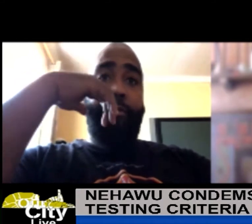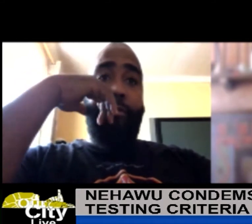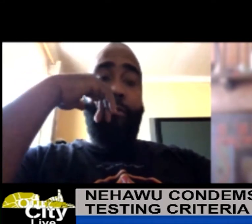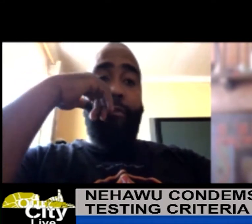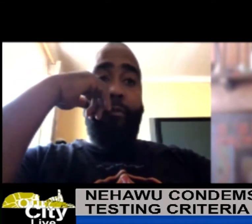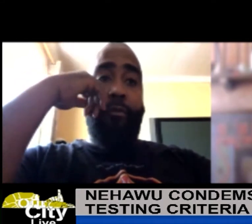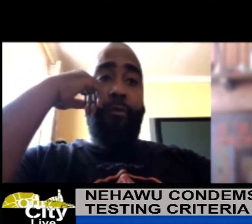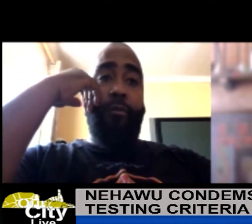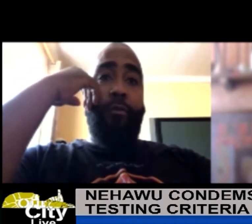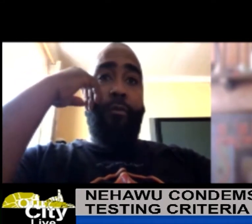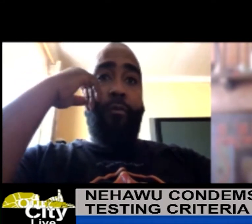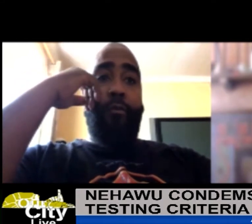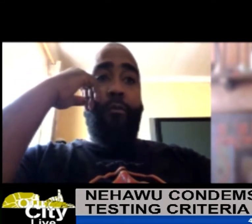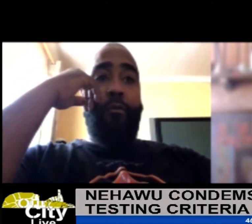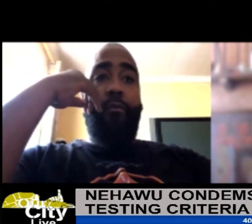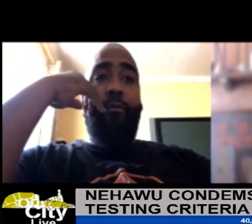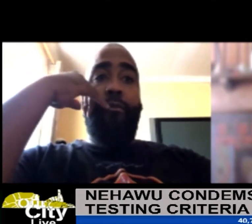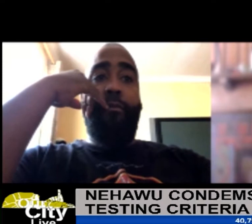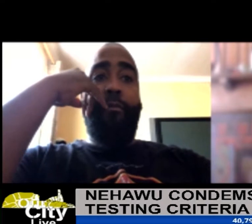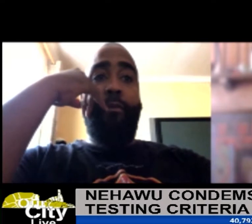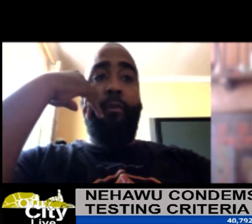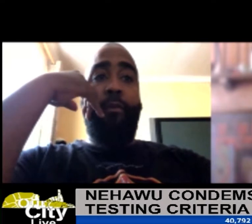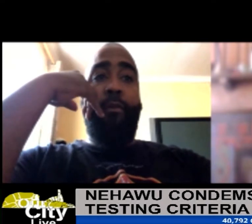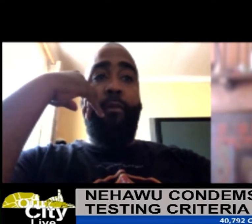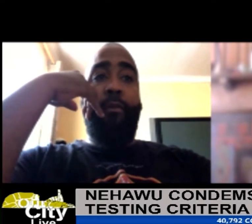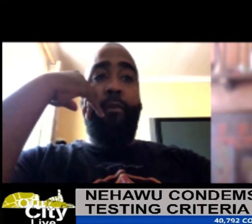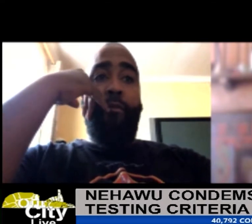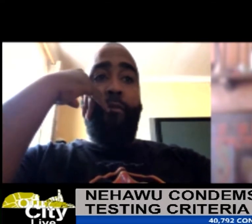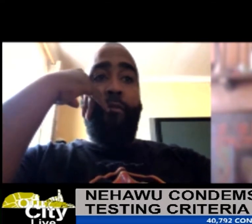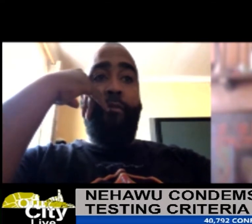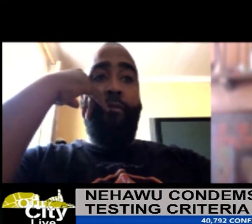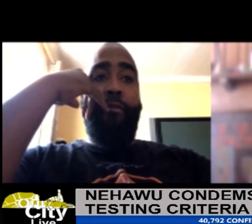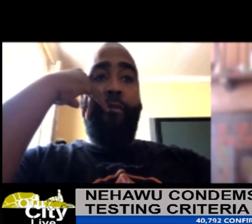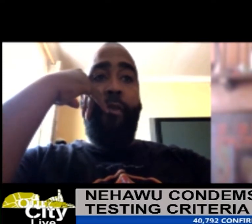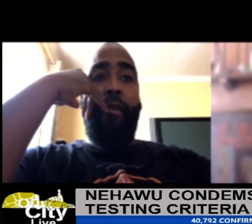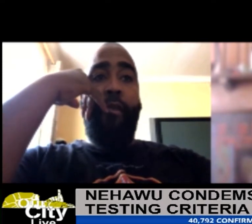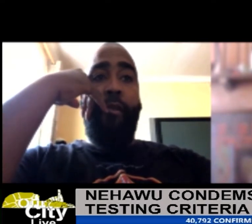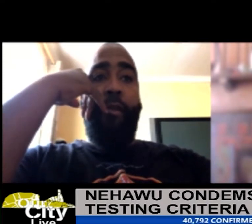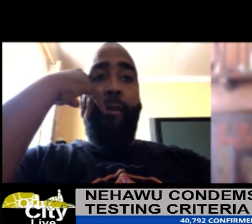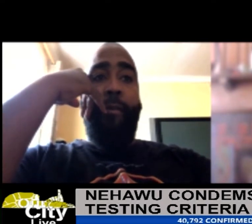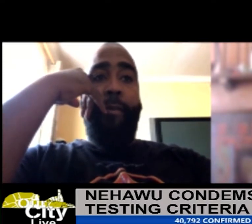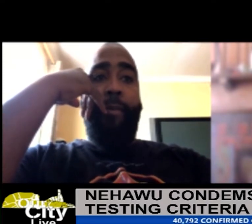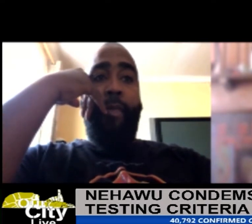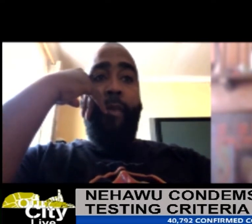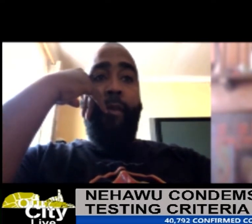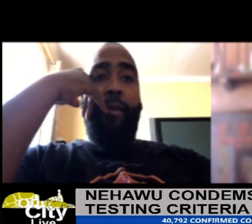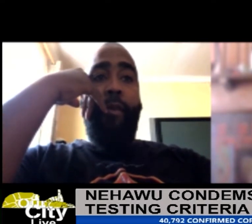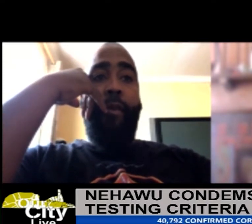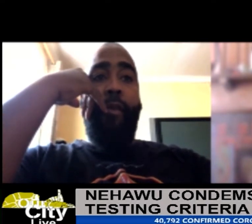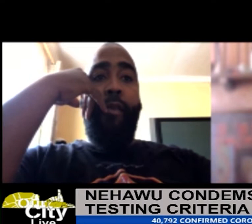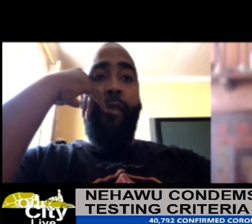opposing the new testing regime announced by Western Cape 12 and the MEC leadership of North French and Bongo.